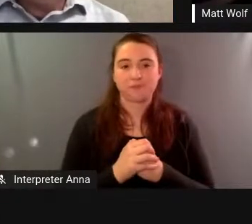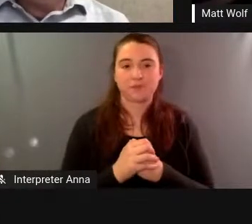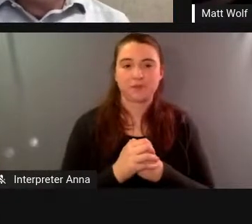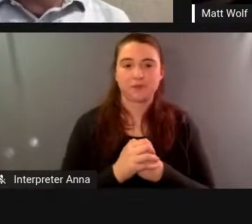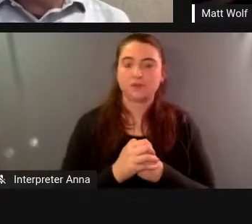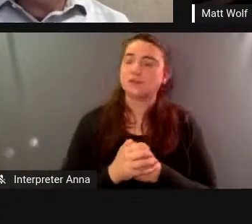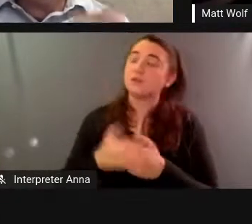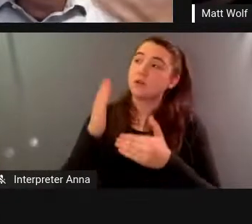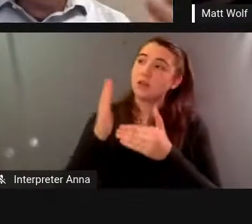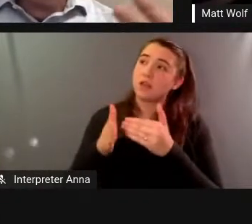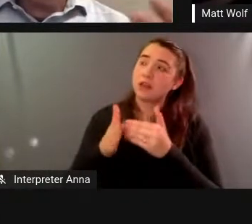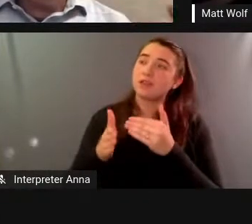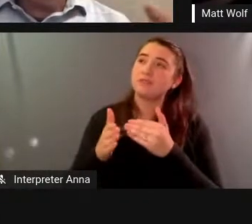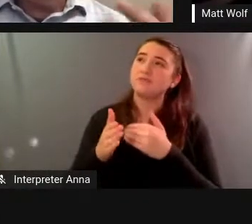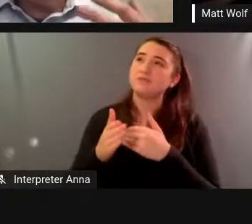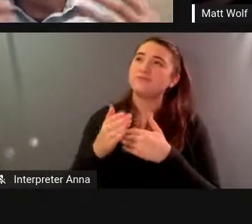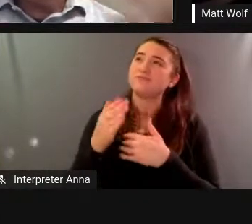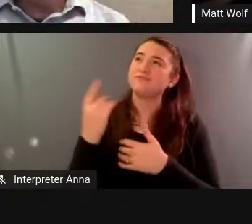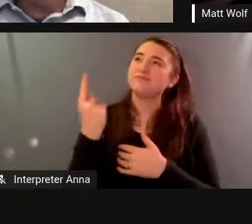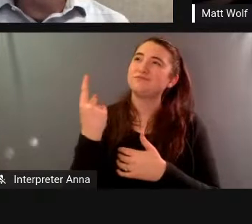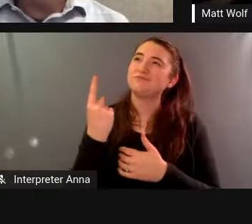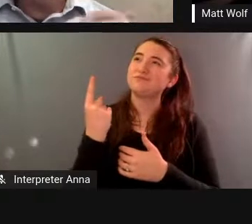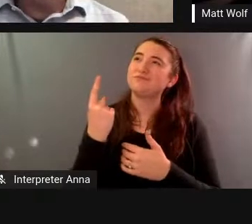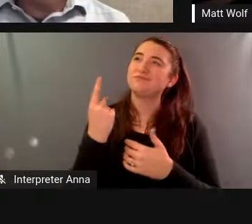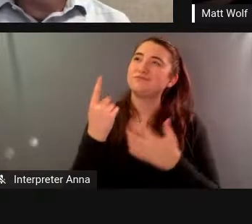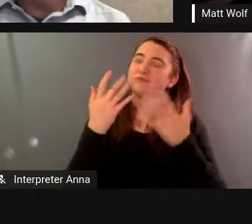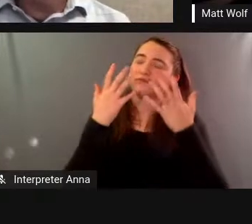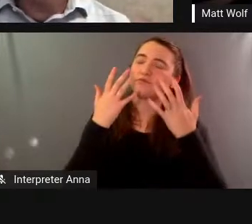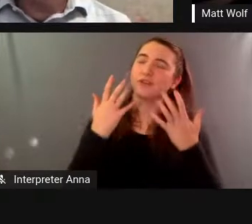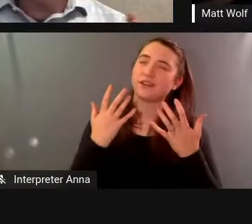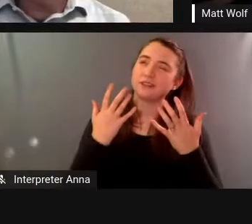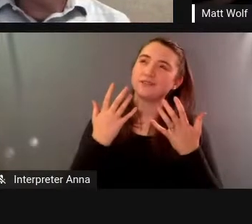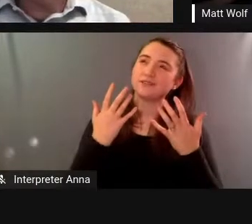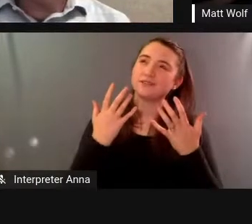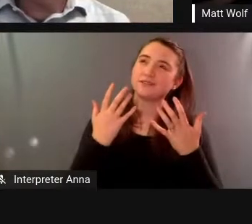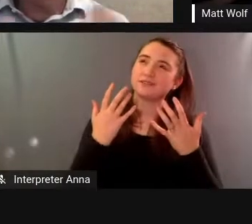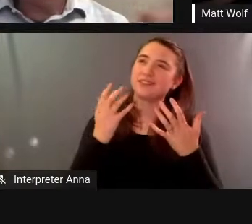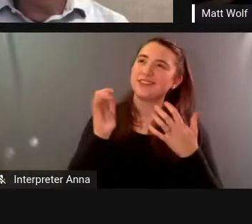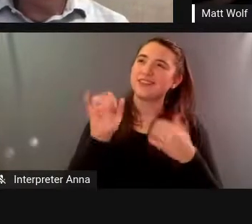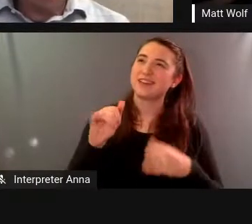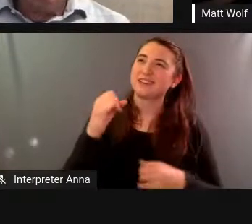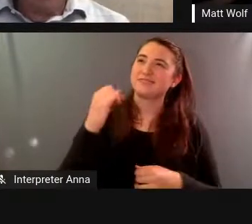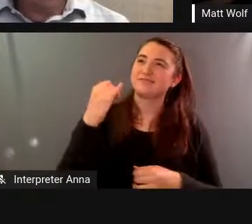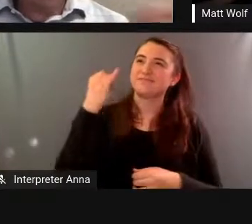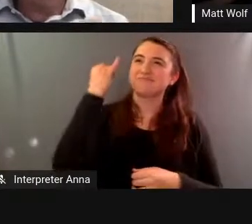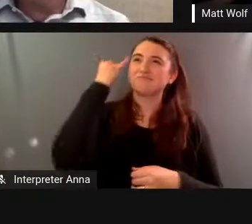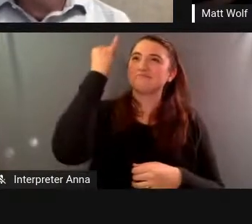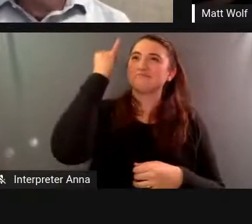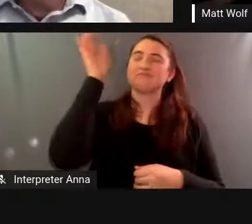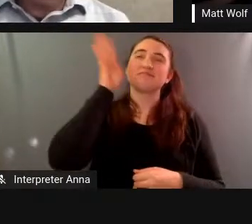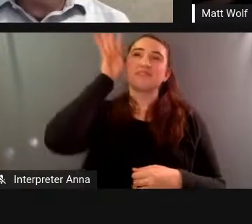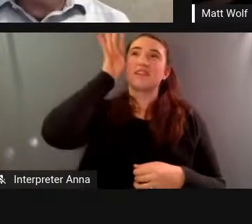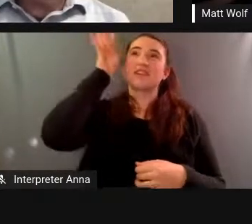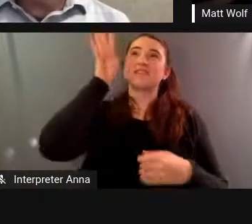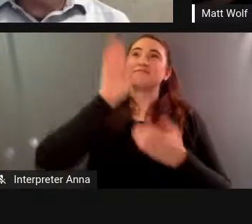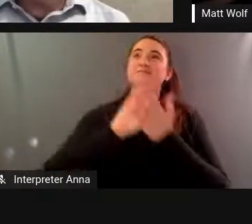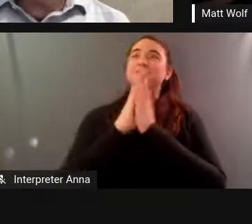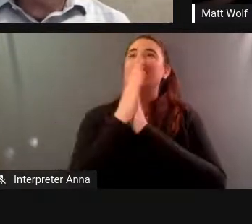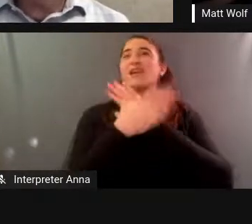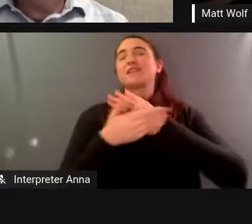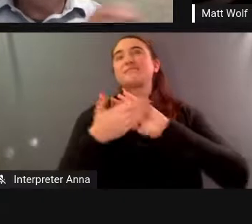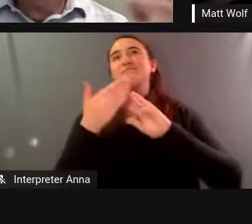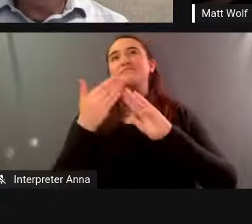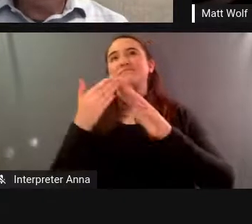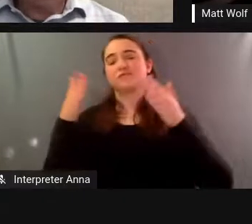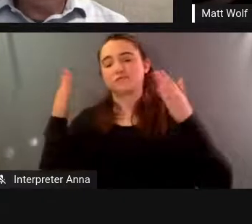that there's something sort of tragic about how this idealism became corporatized that that corporate culture came in and uh